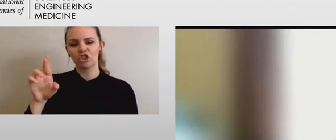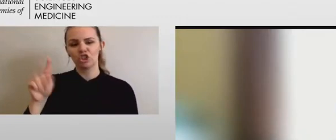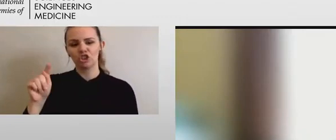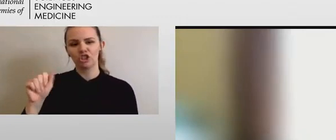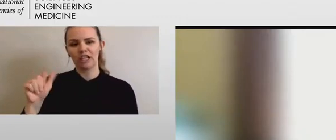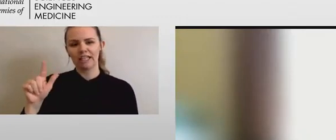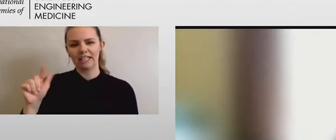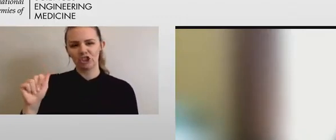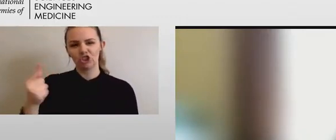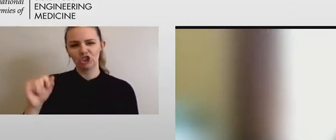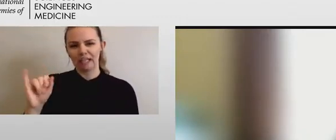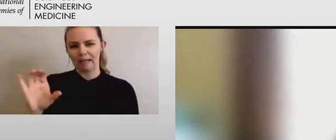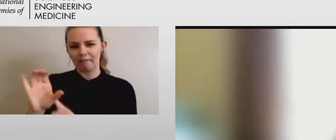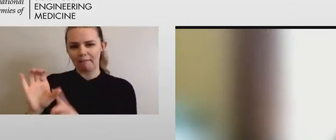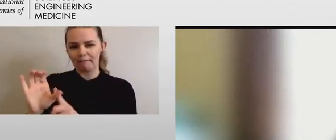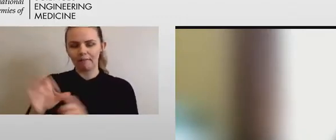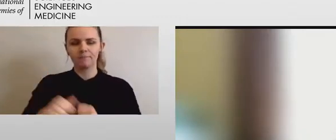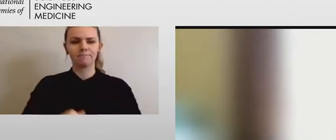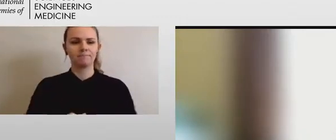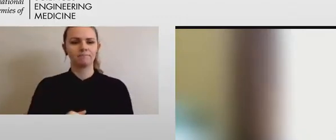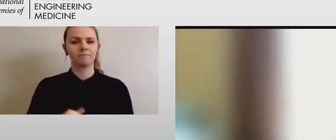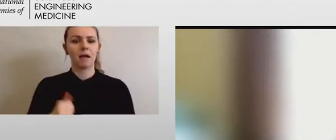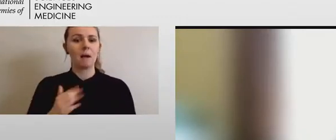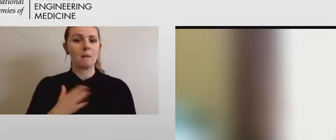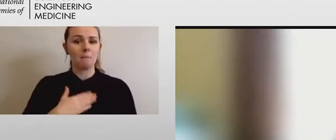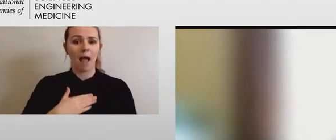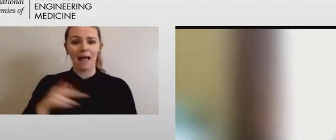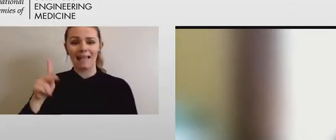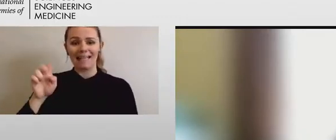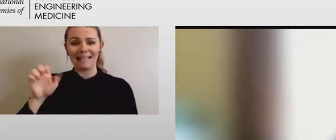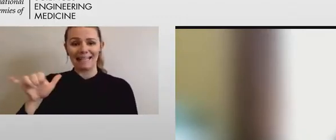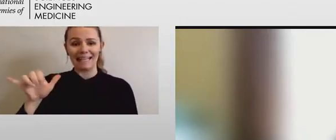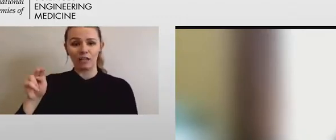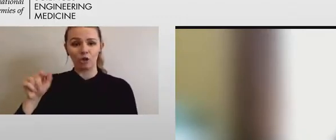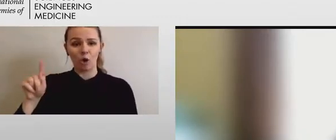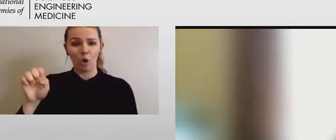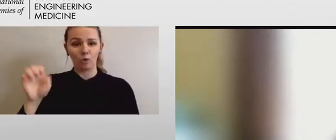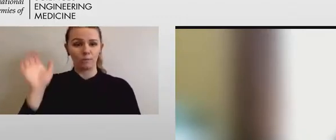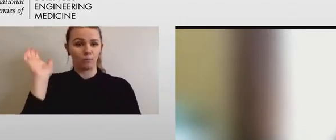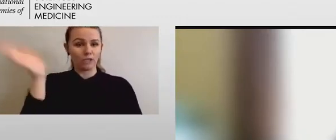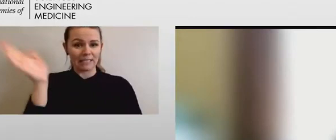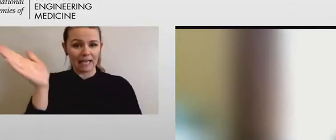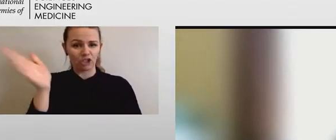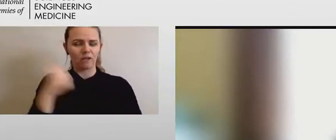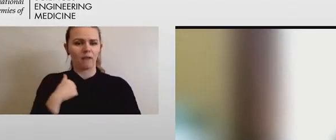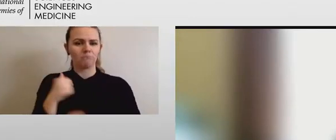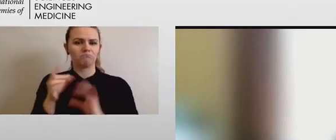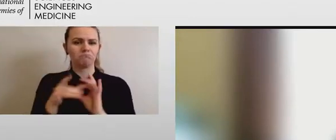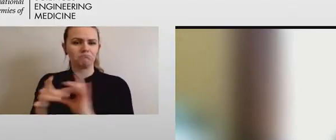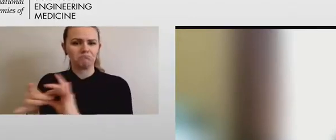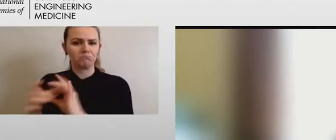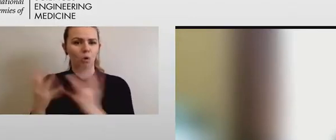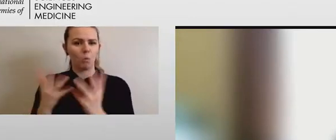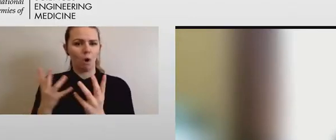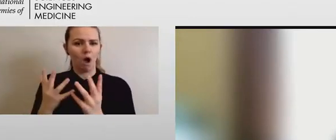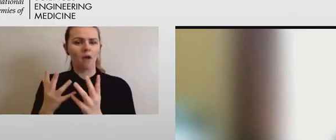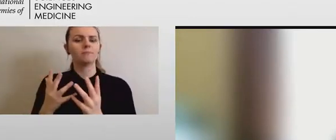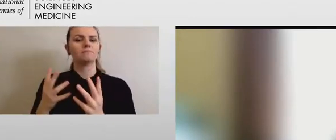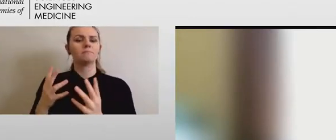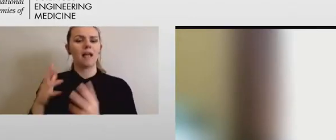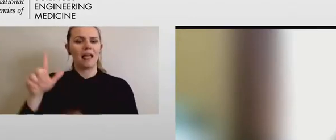strategies for increasing accessibility and productivity in the biomedical lab environment.